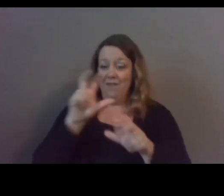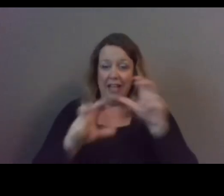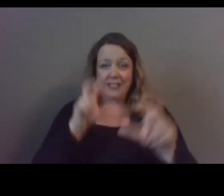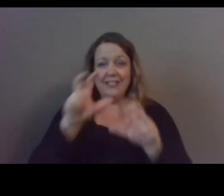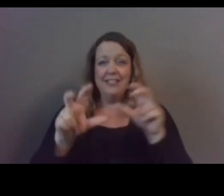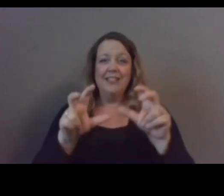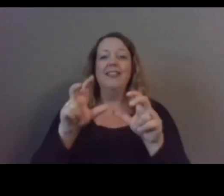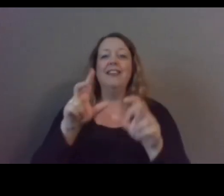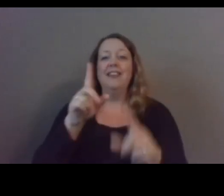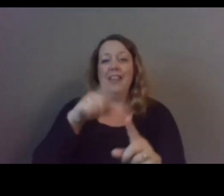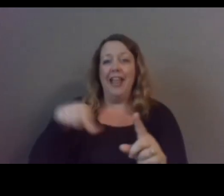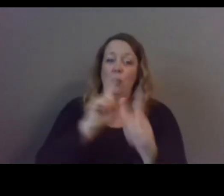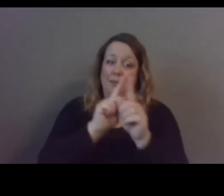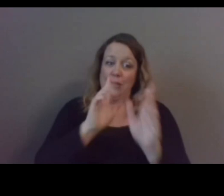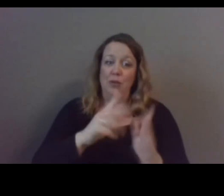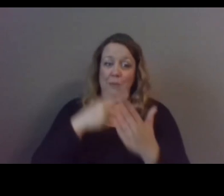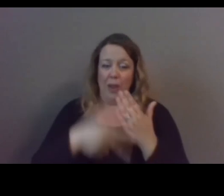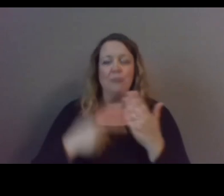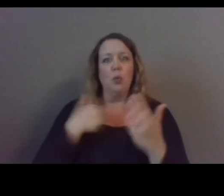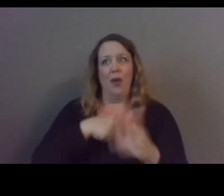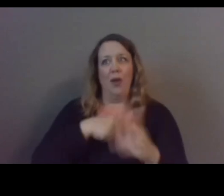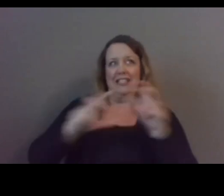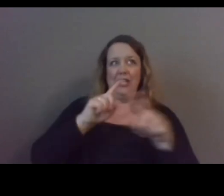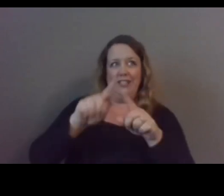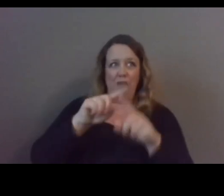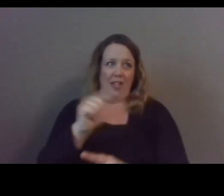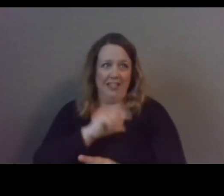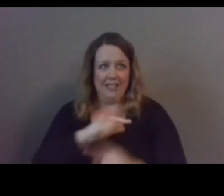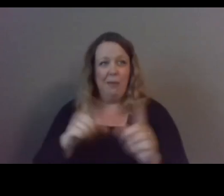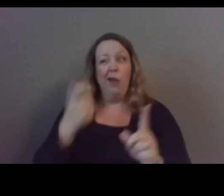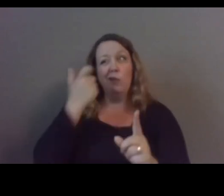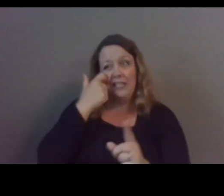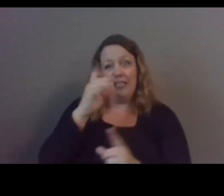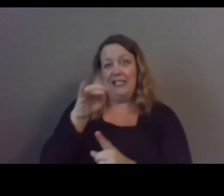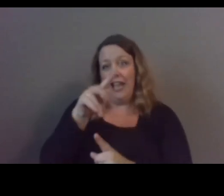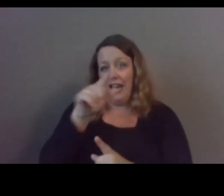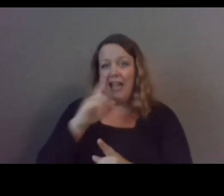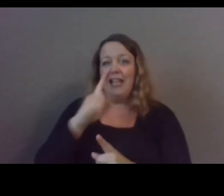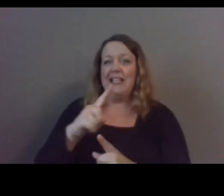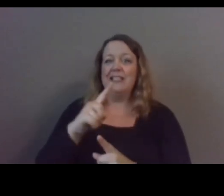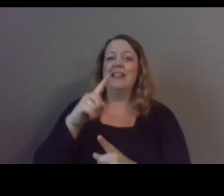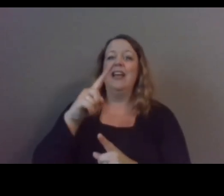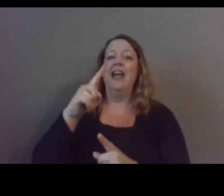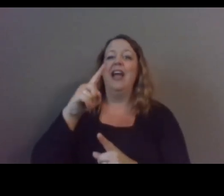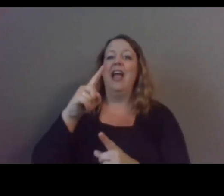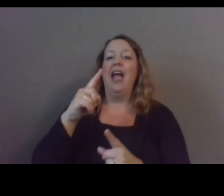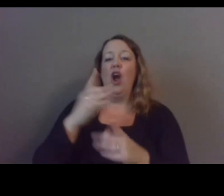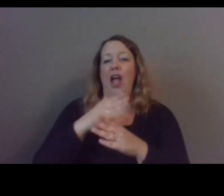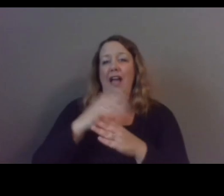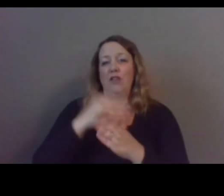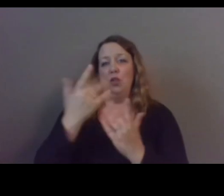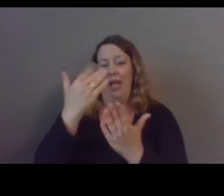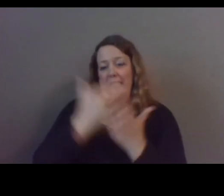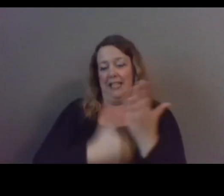these qualities but unfortunately our most recent data suggests that the average waitlist is 63 young people for a given